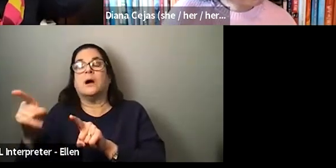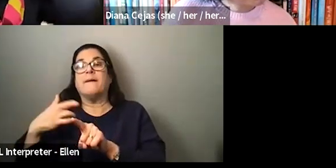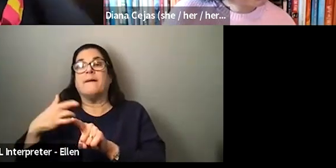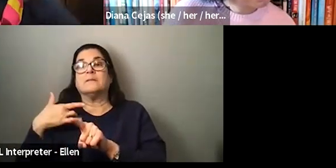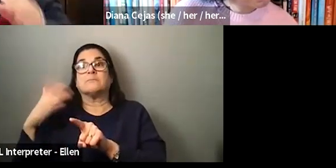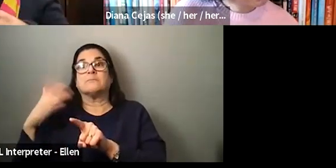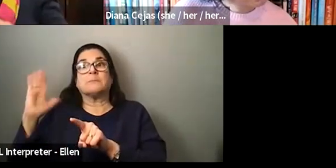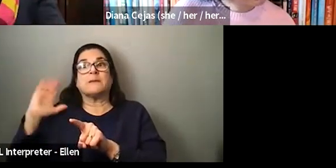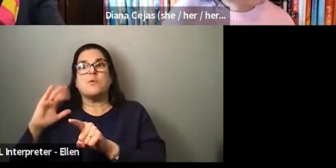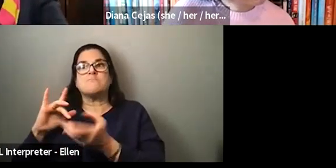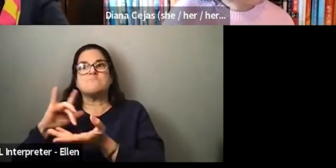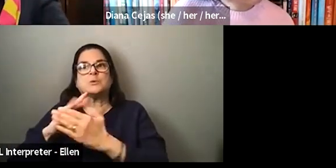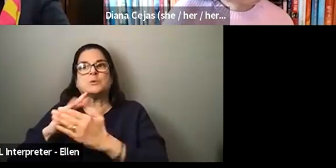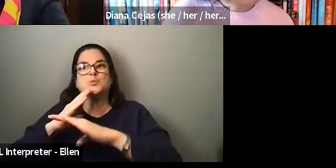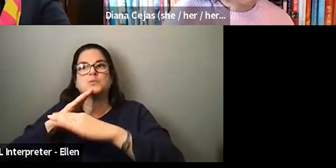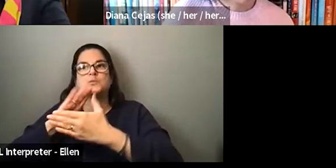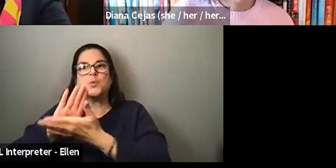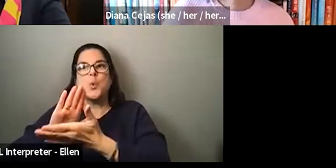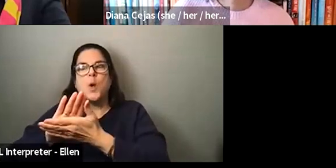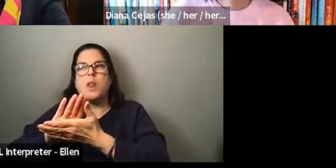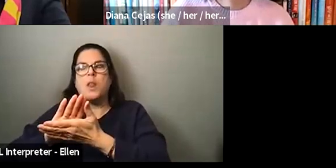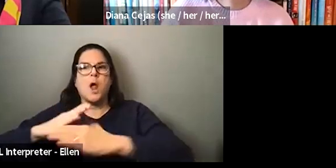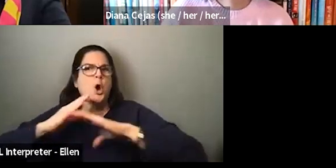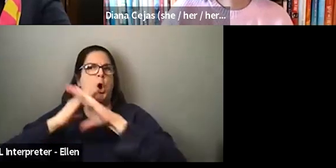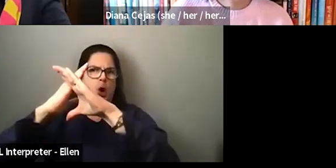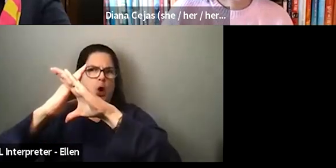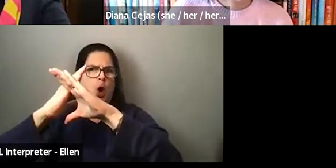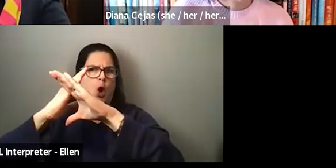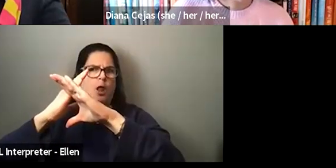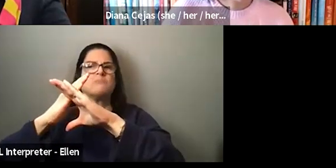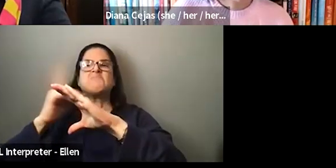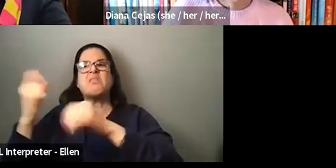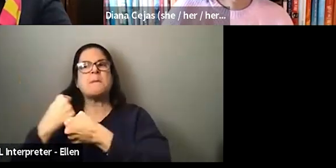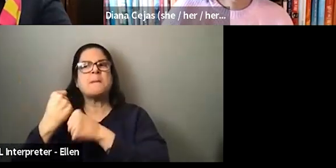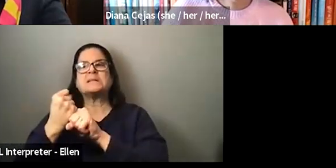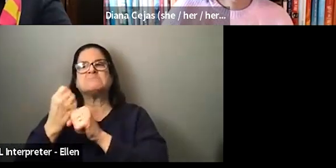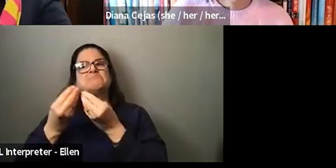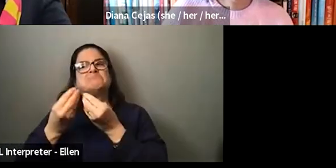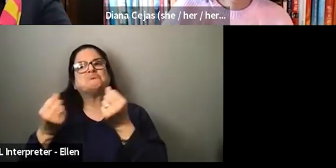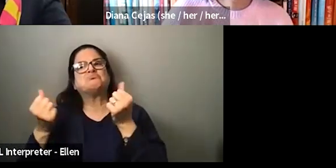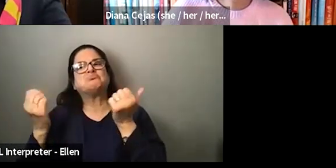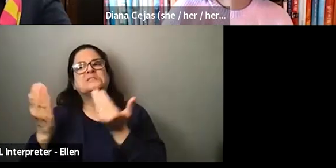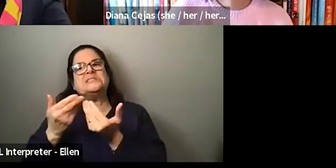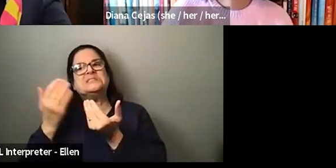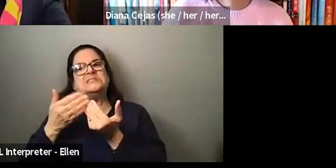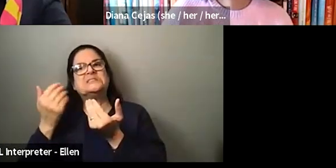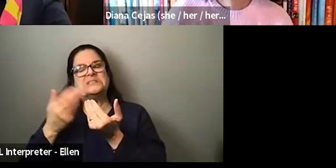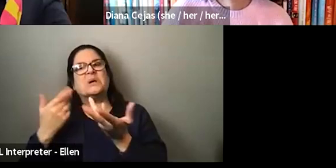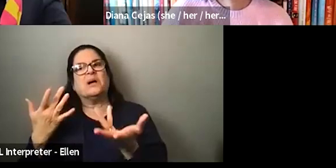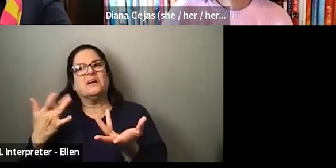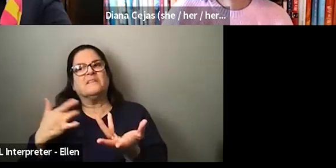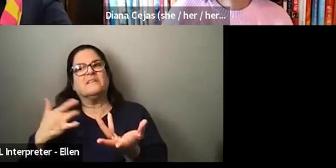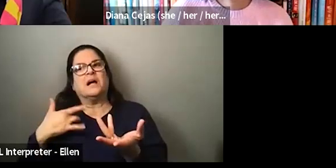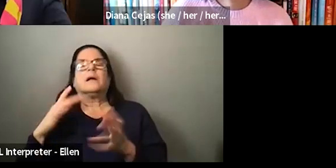somewhat easy and almost, uh, almost painless, um, in residency fellowship. And so I was really anxious about going